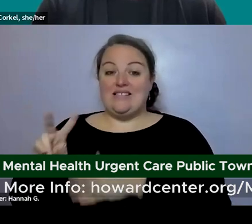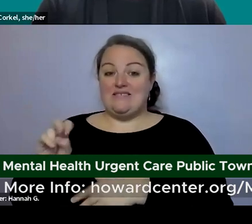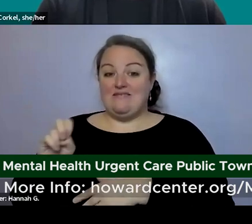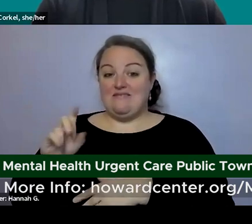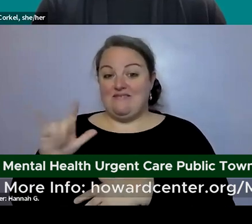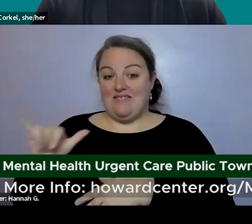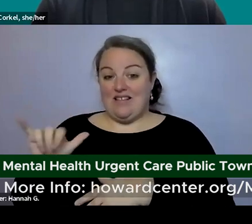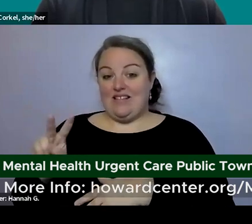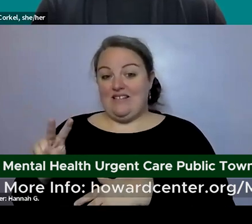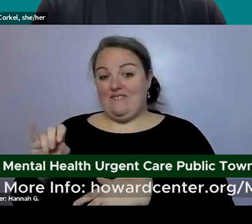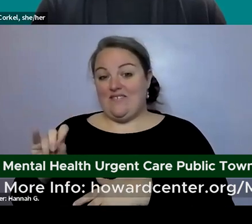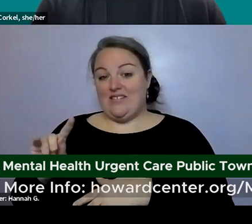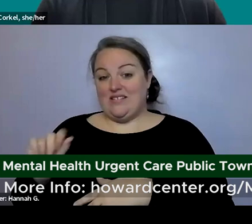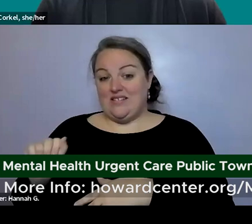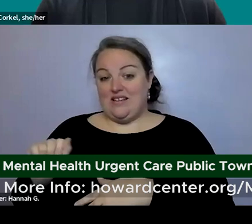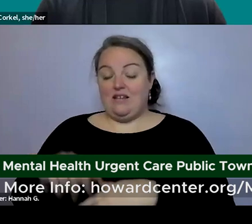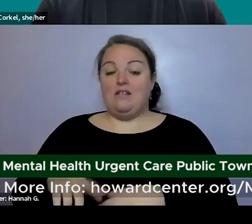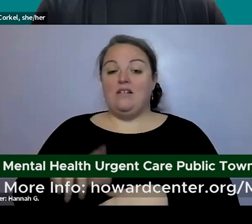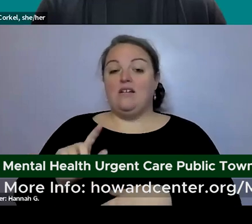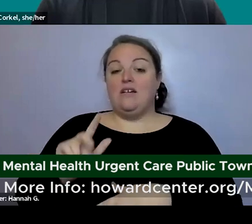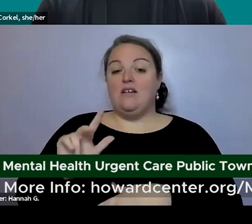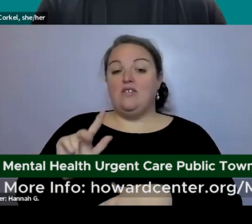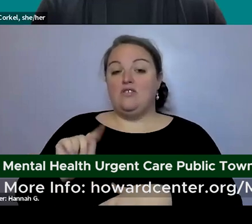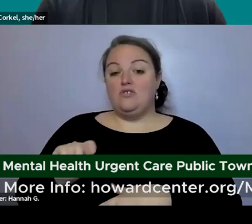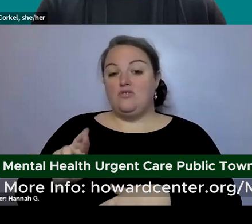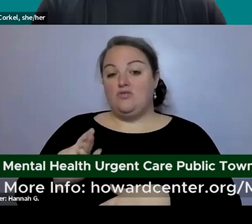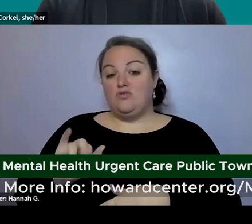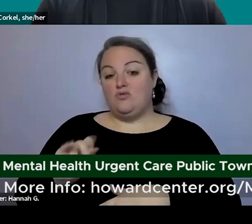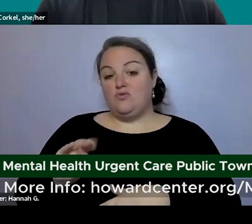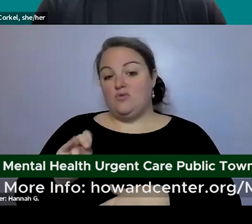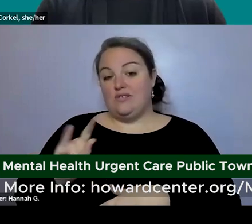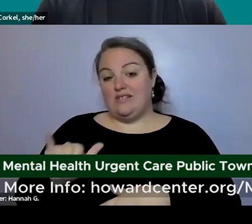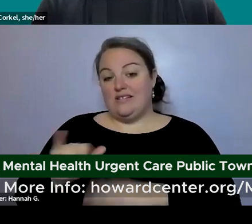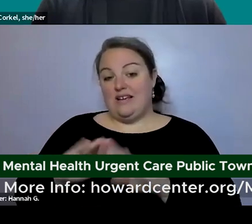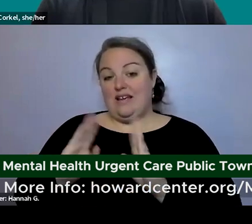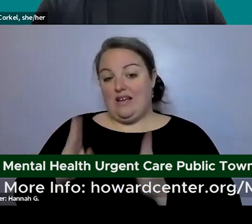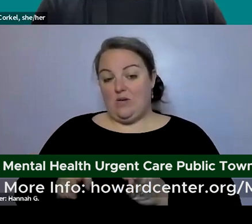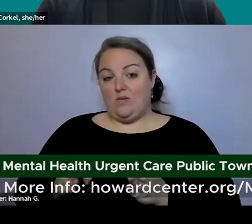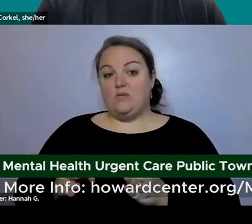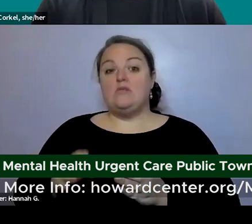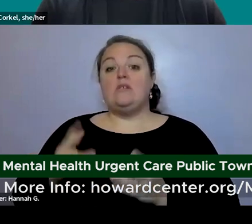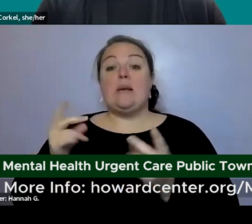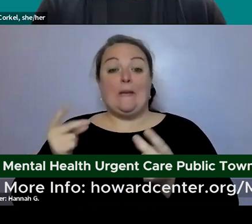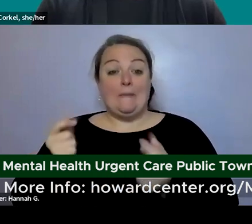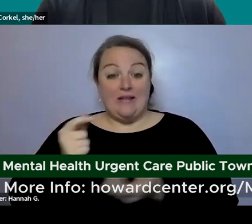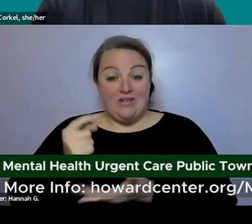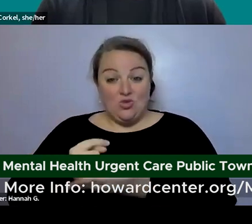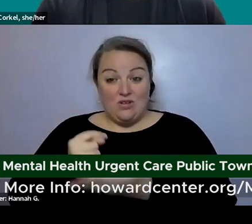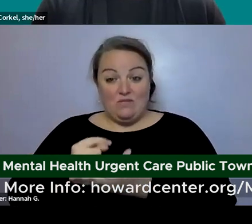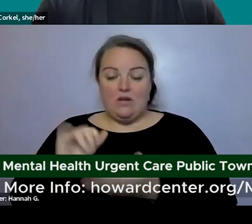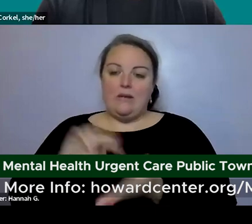serenity house if someone is looking for immediate treatment meaning same day for an opiate use disorder